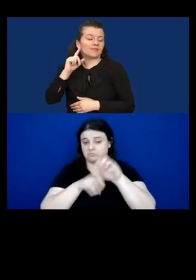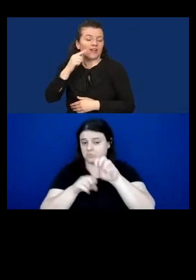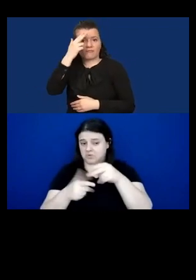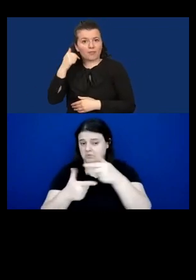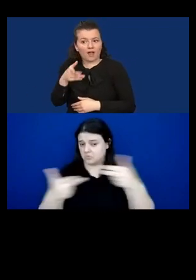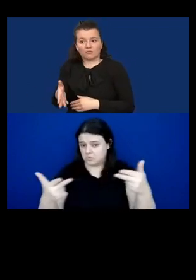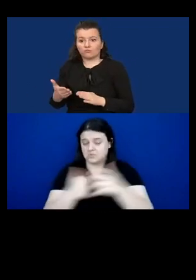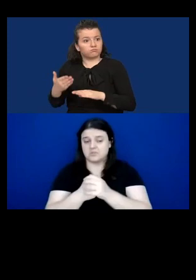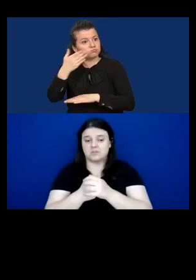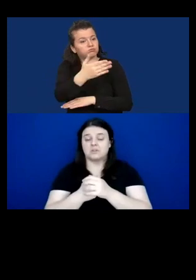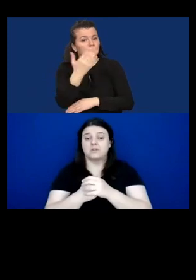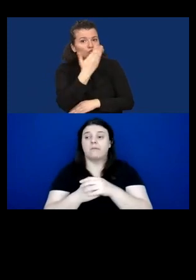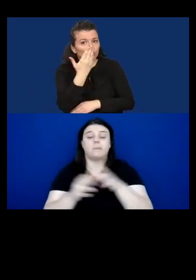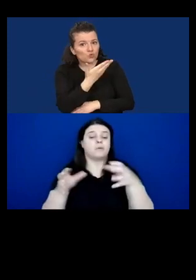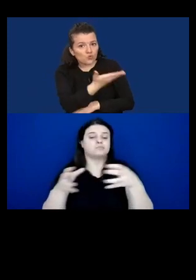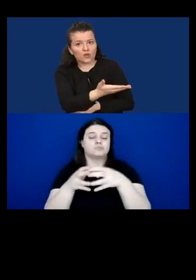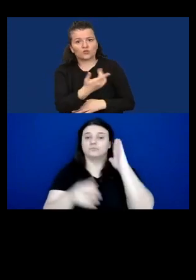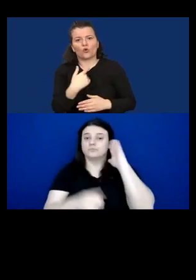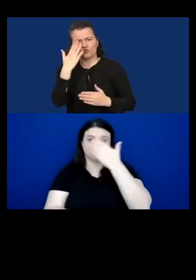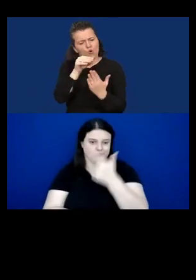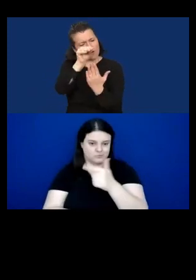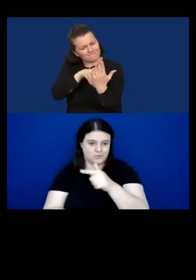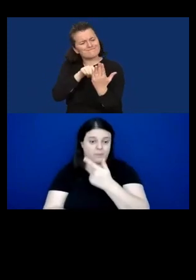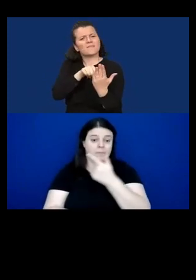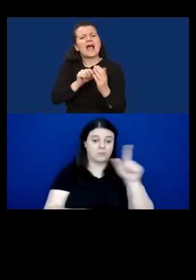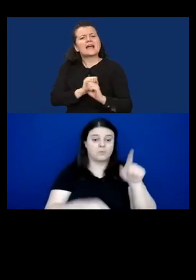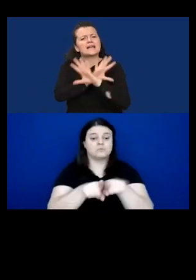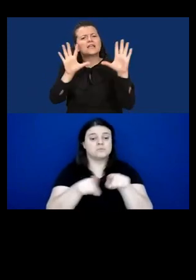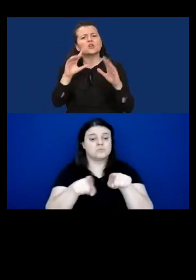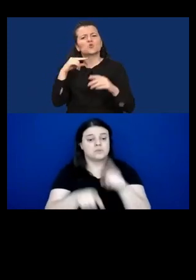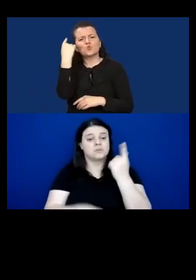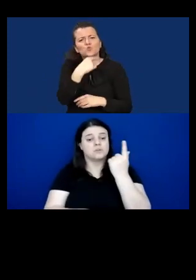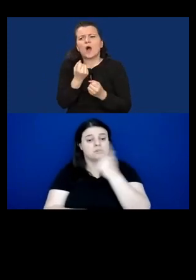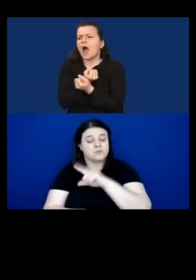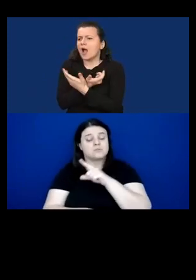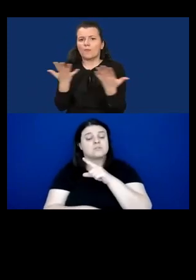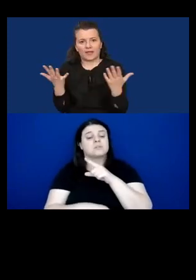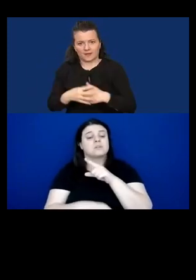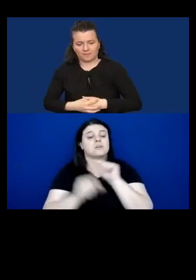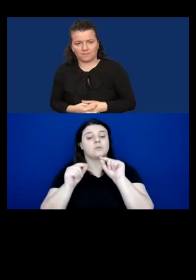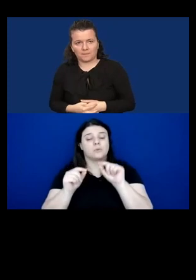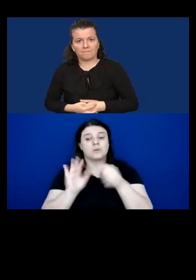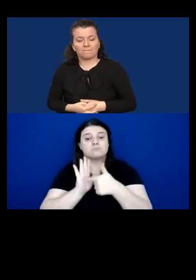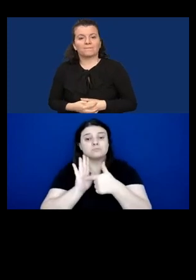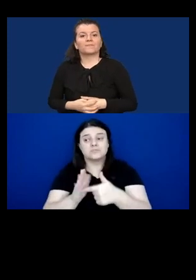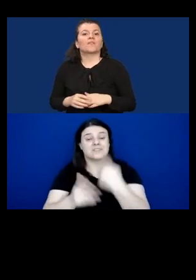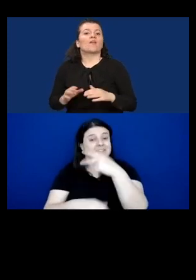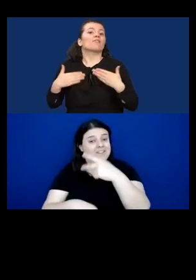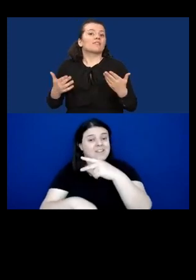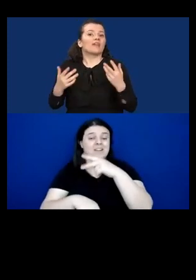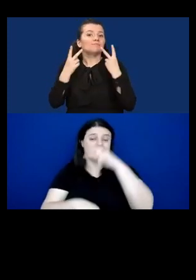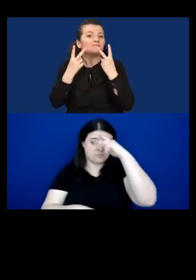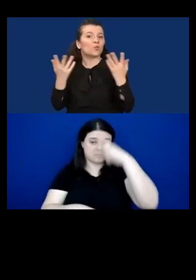And finally, is important to get a sense of the specific challenges people with